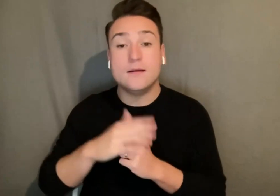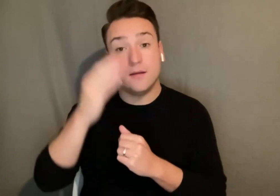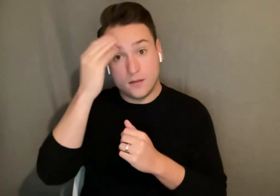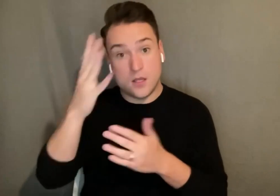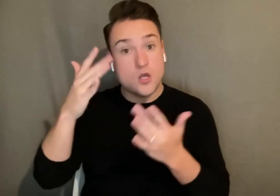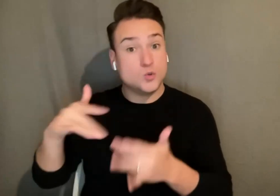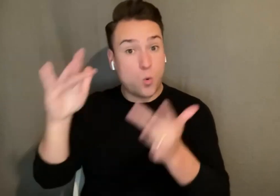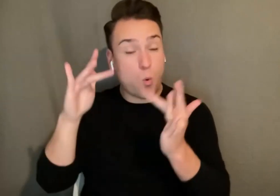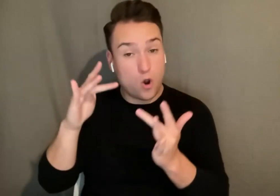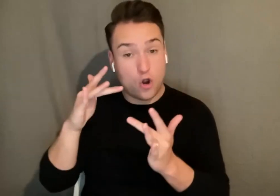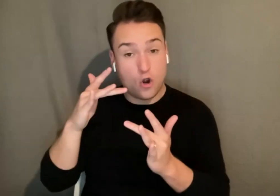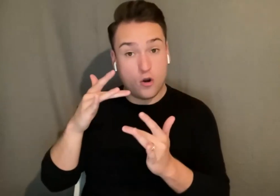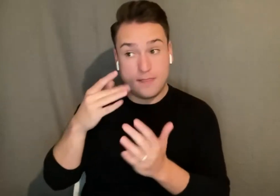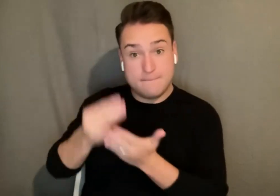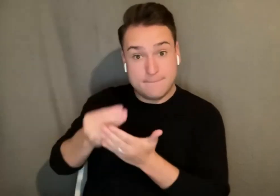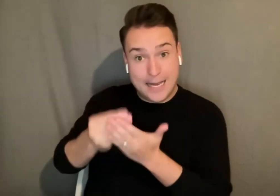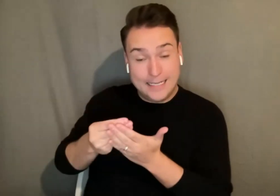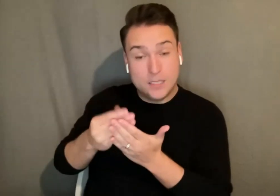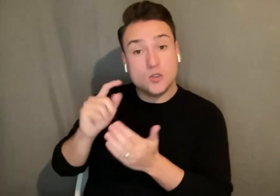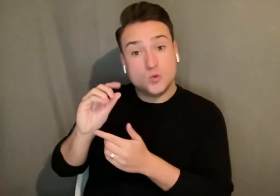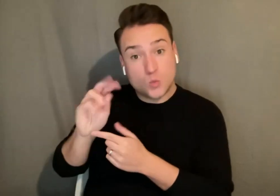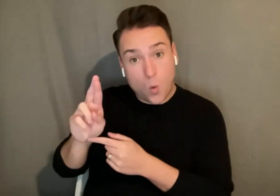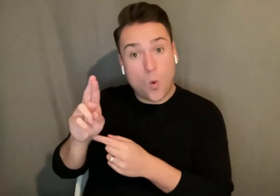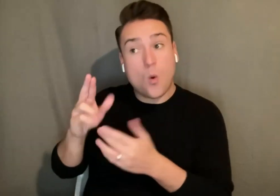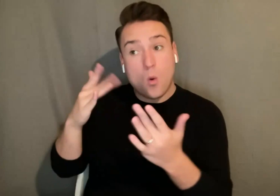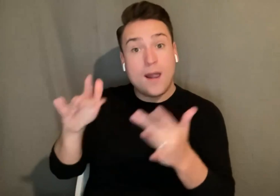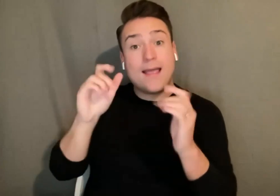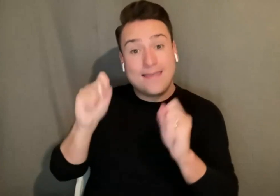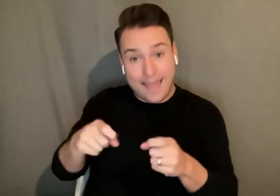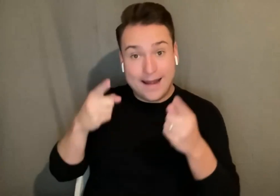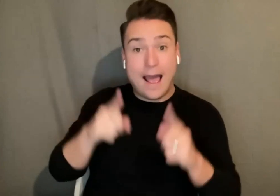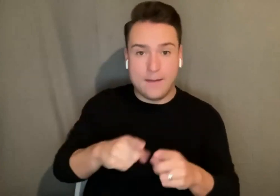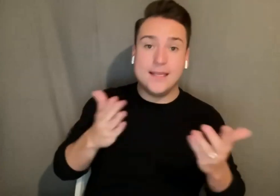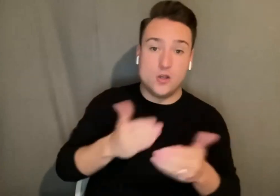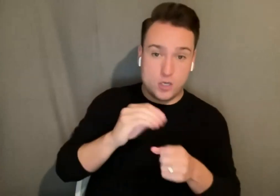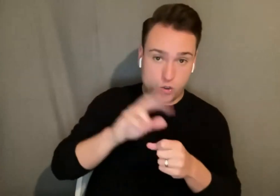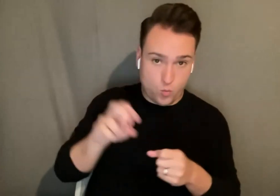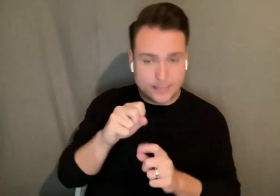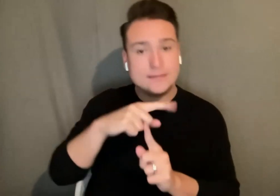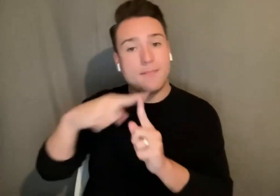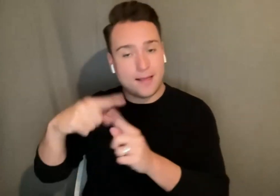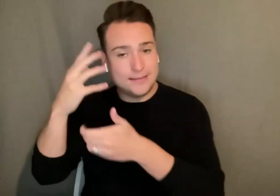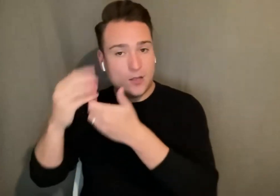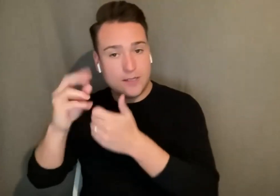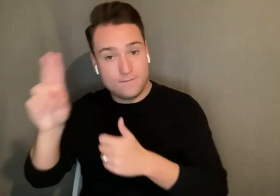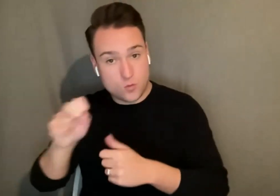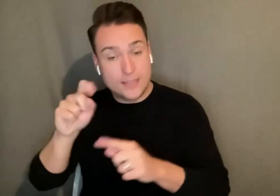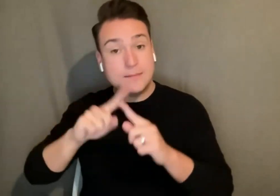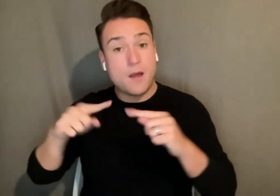the tour money's the tour can happen both inside and outside of the US but NTP